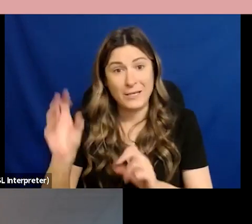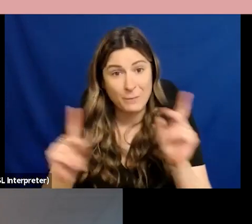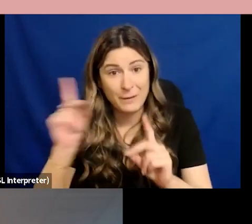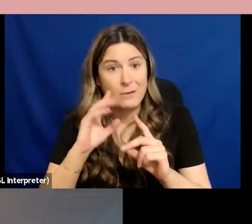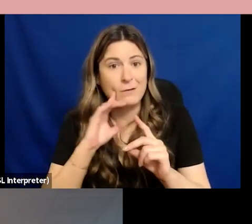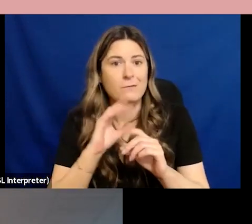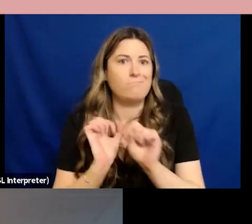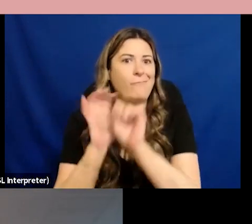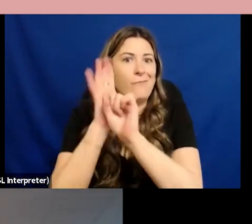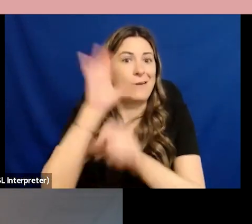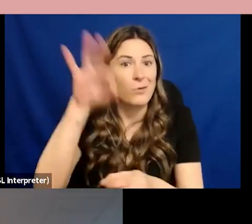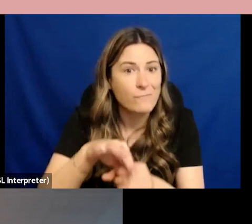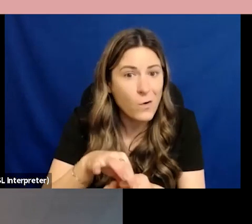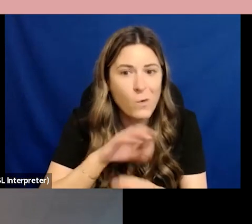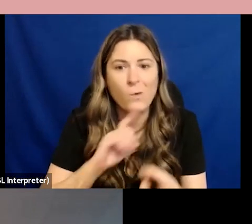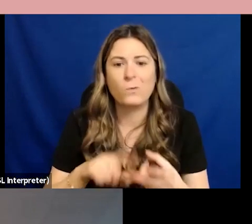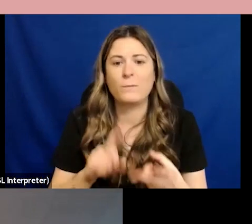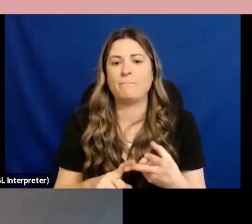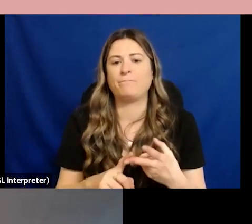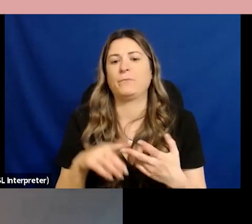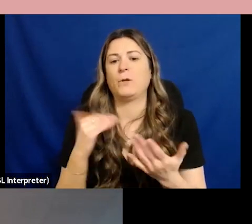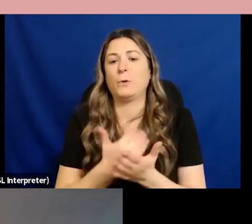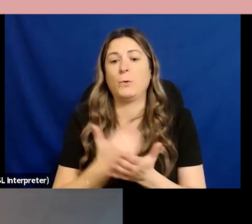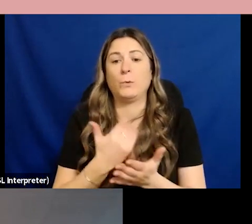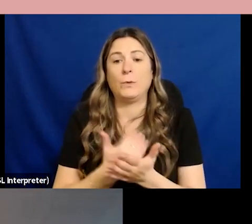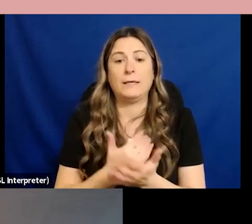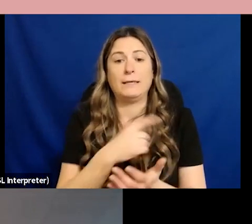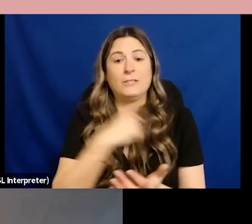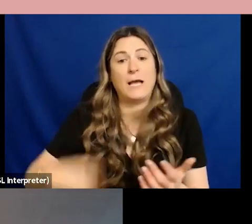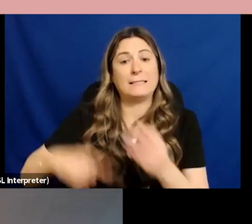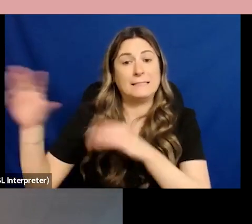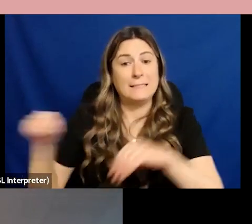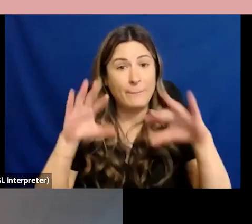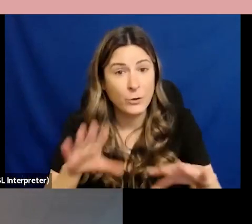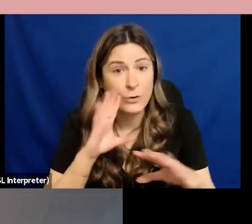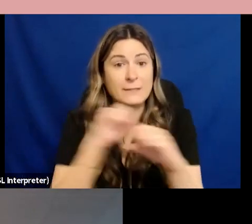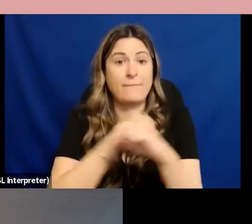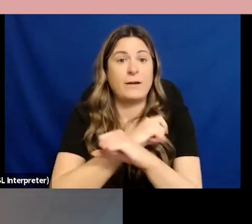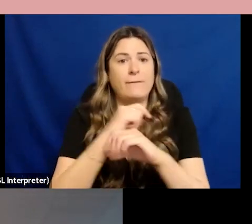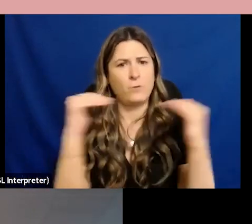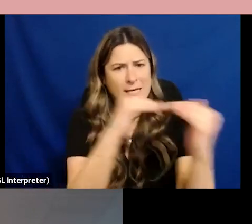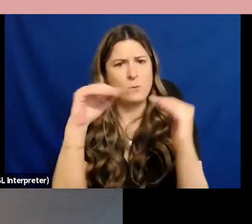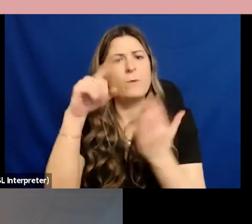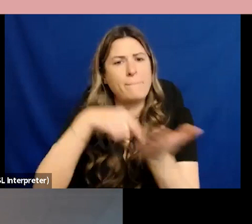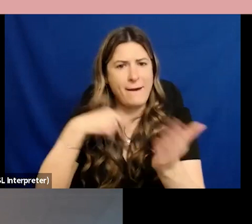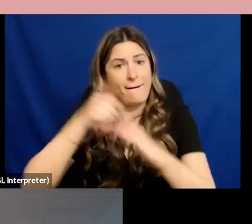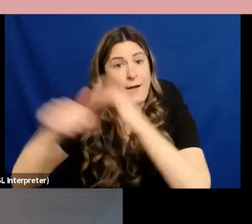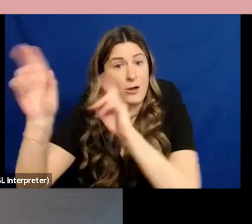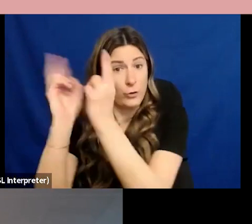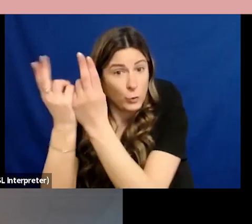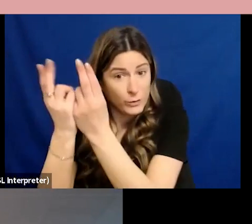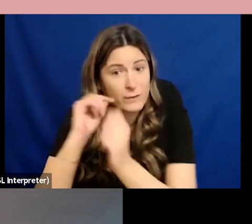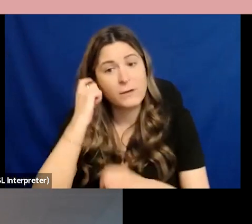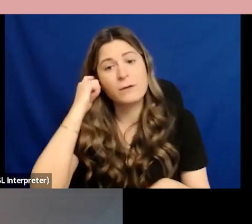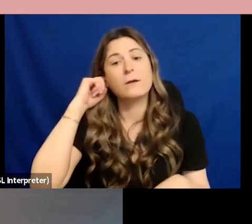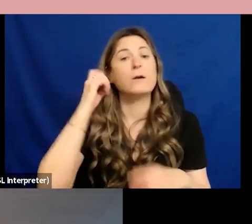chinese immigrants that were fighting for equal treatment under unions or indigenous people that for decades have been um looking for reconciliation